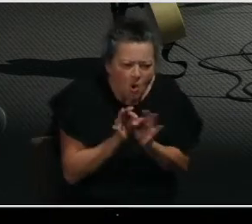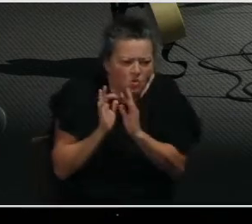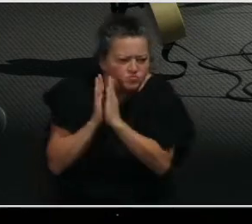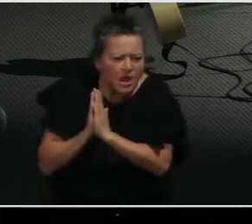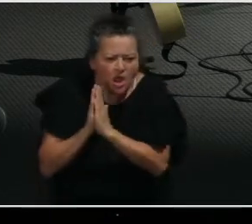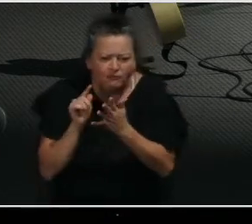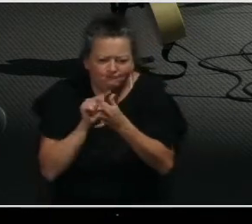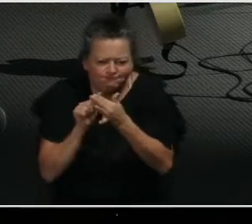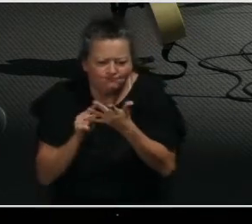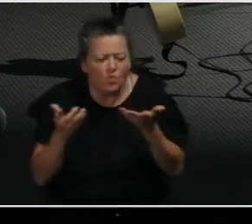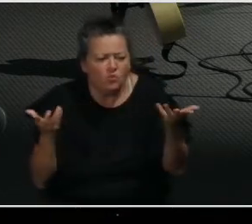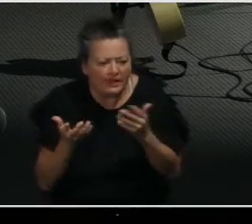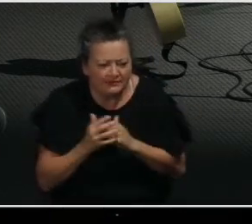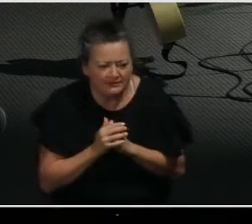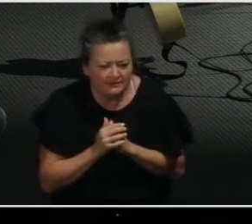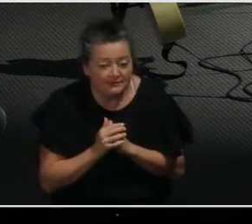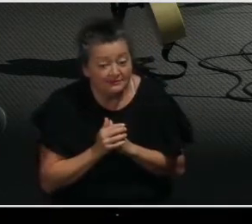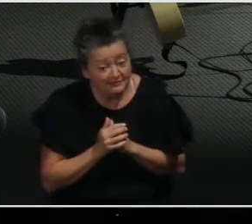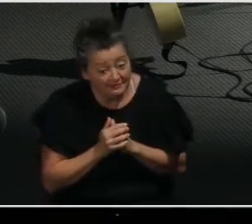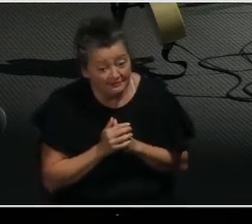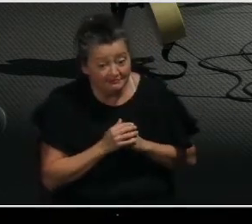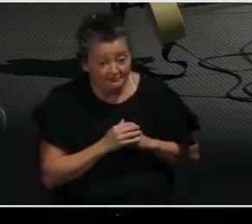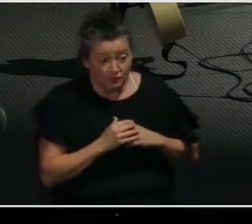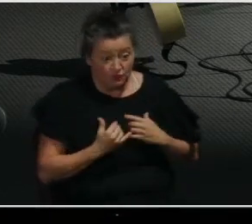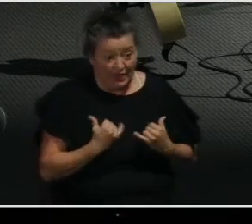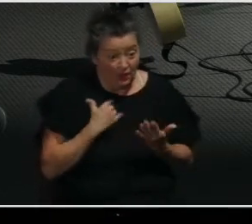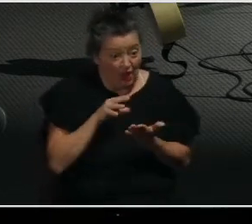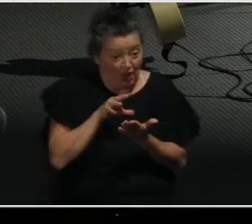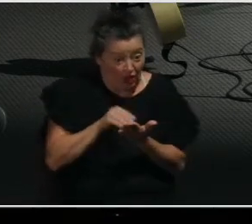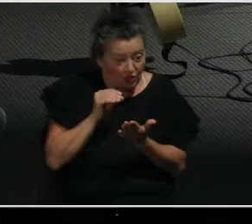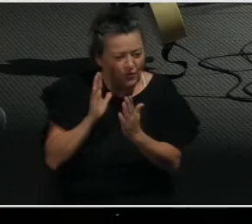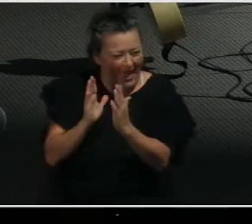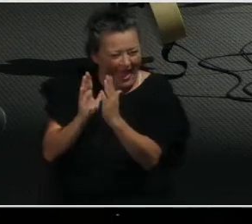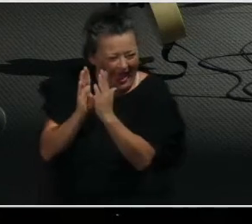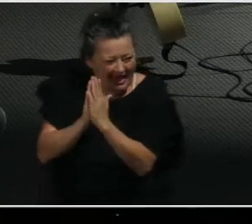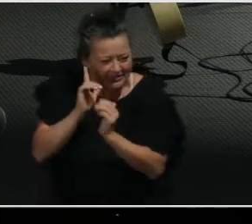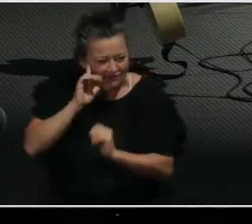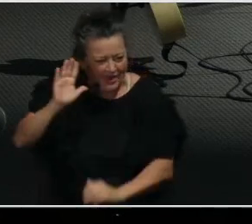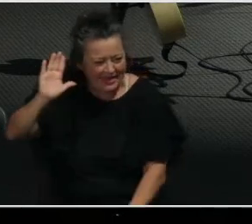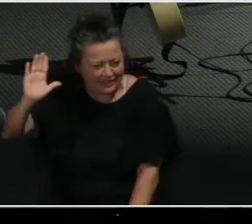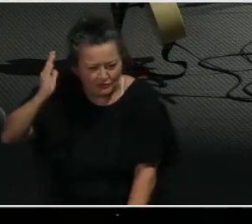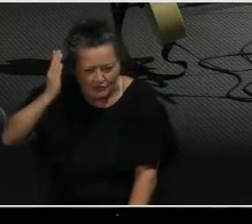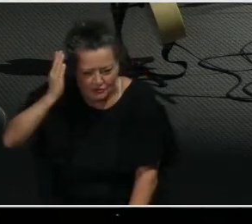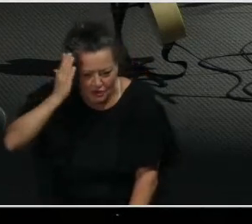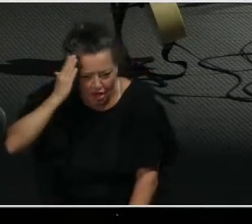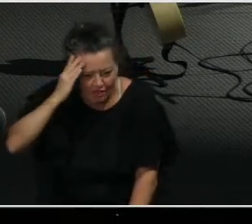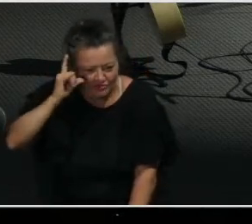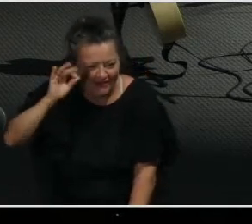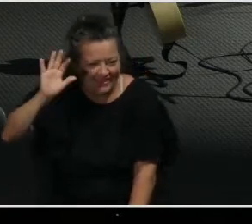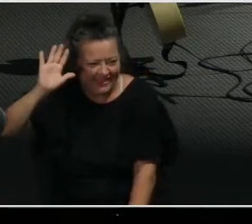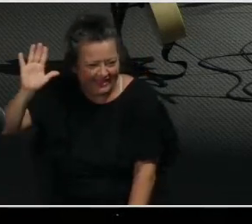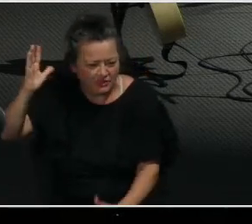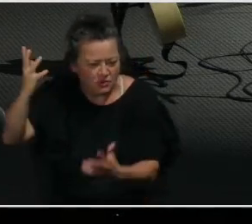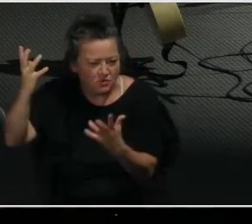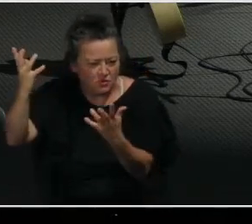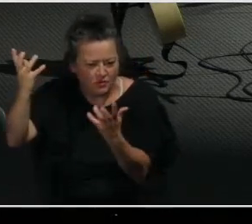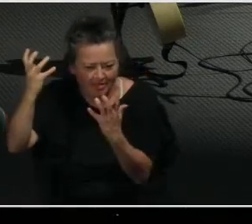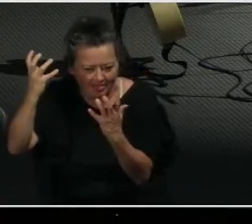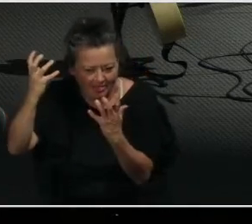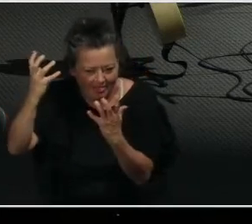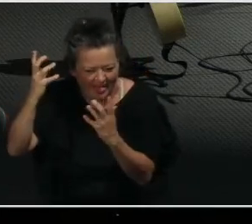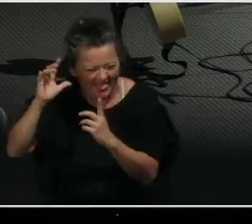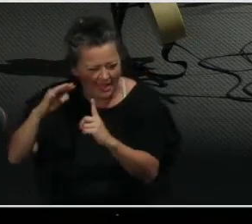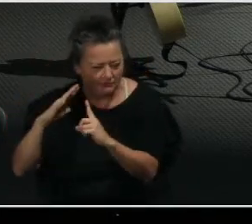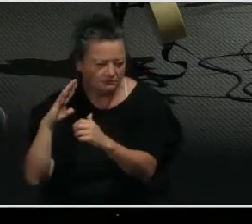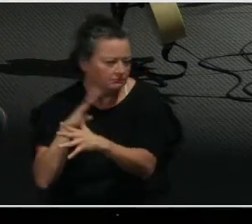to fill us with the knowledge of His will in all spiritual wisdom and understanding can lead to life change in us and in those